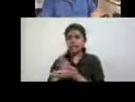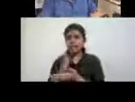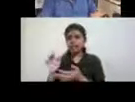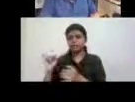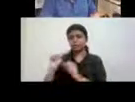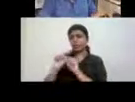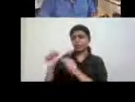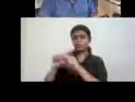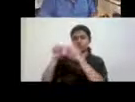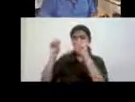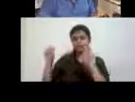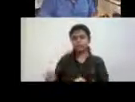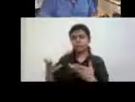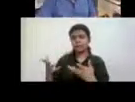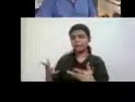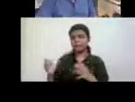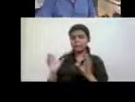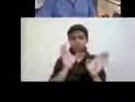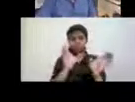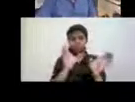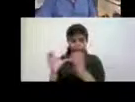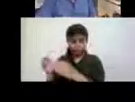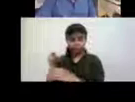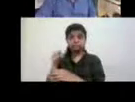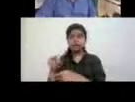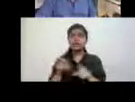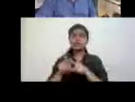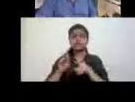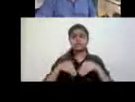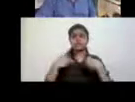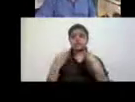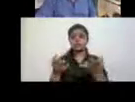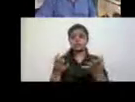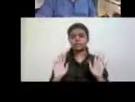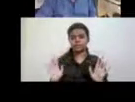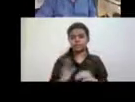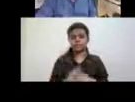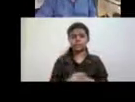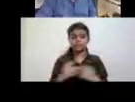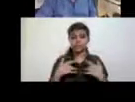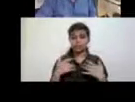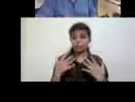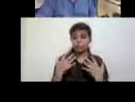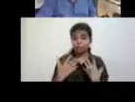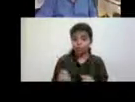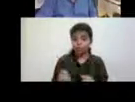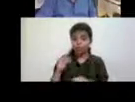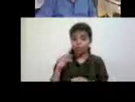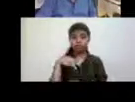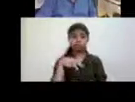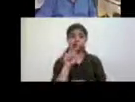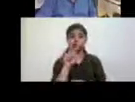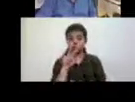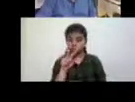MLA's own categorization. So, for example, I mean, you know, if you wanted to look up about,